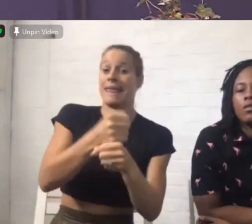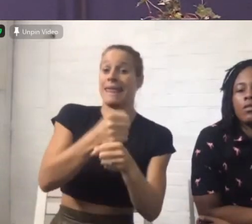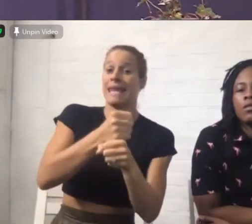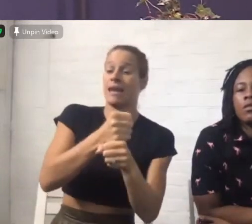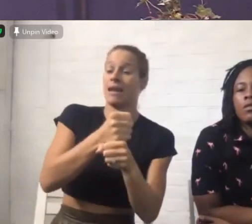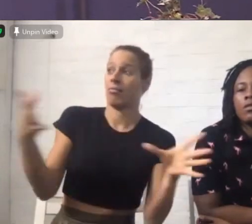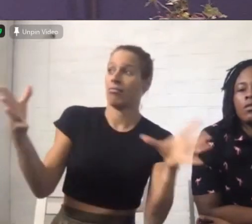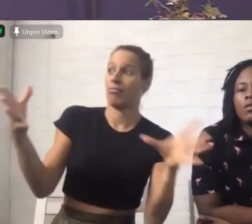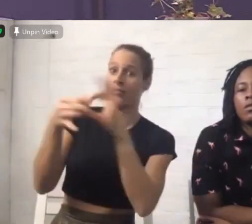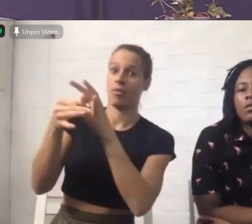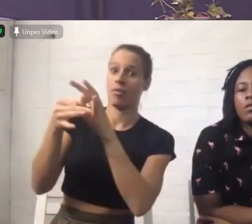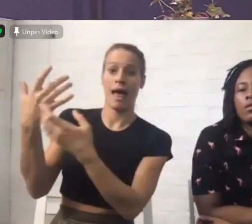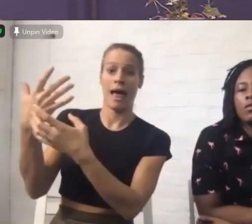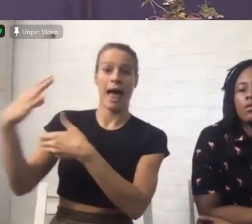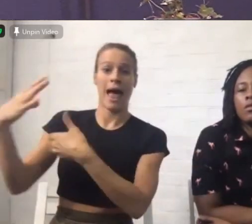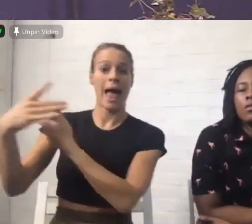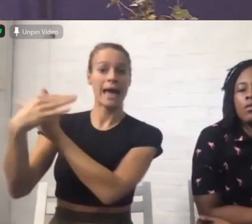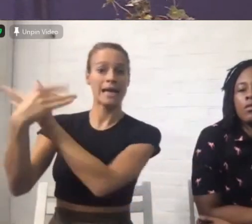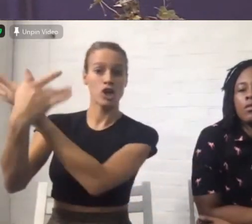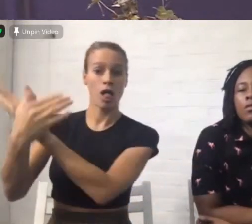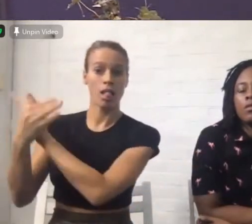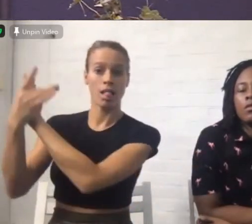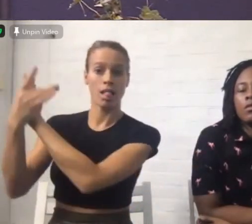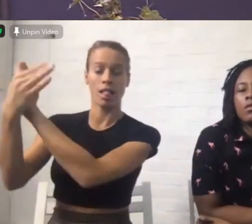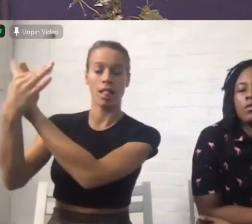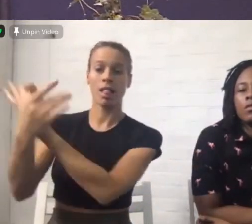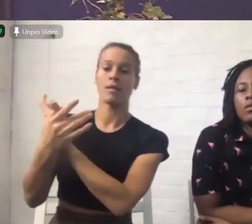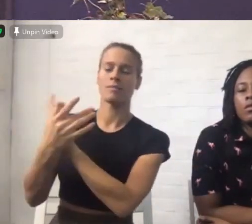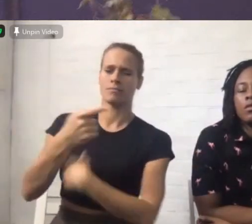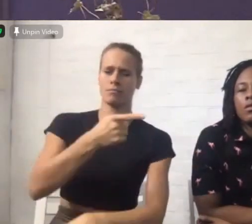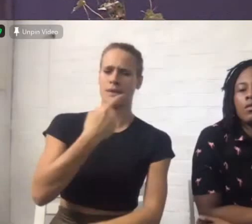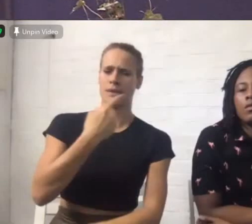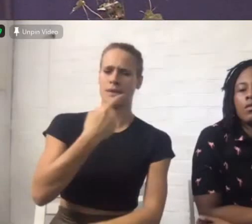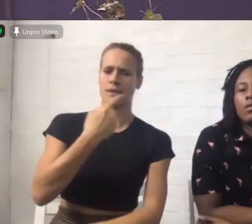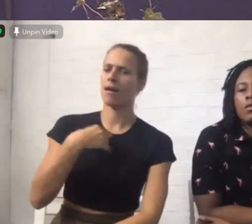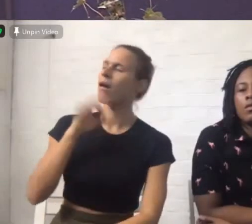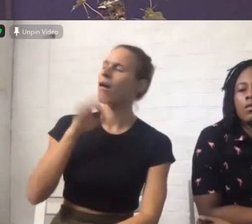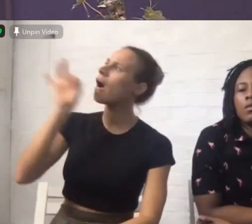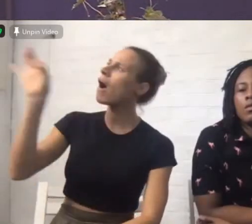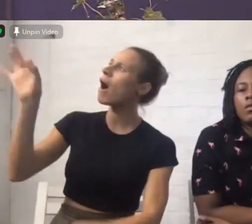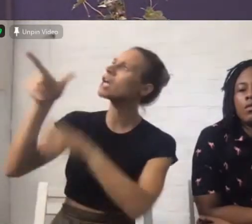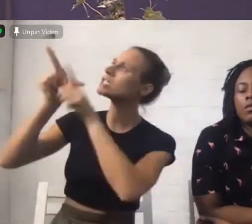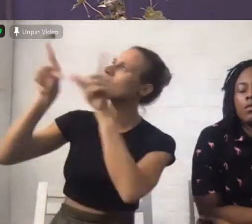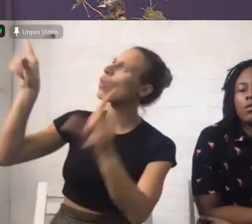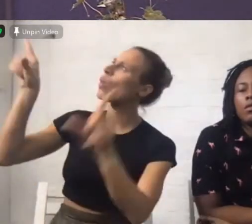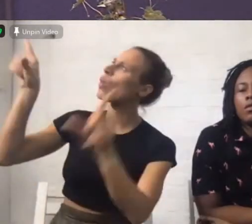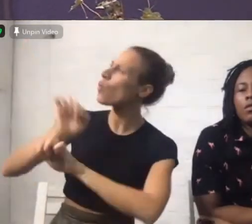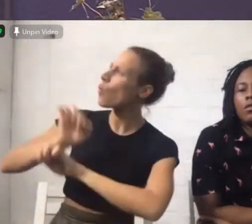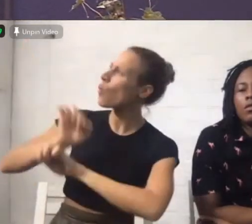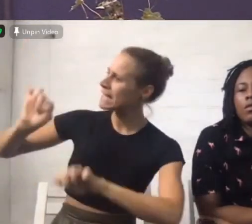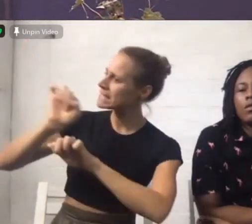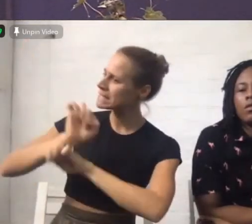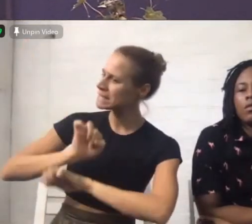he asks the Lord to wait, and he makes a sacrifice.